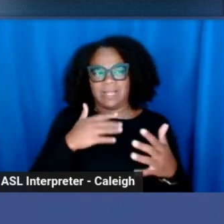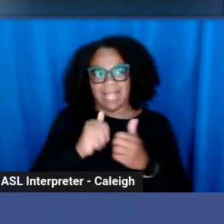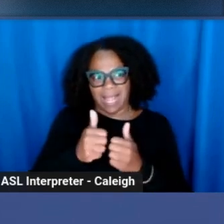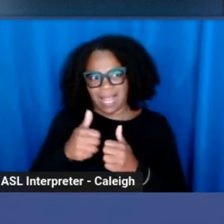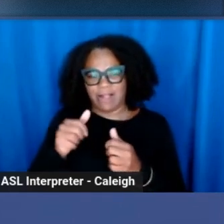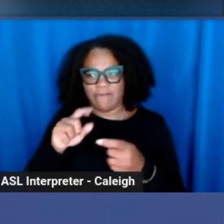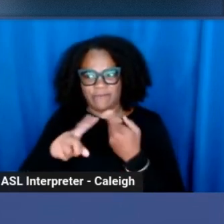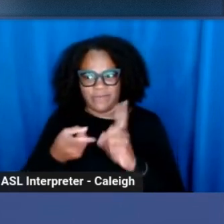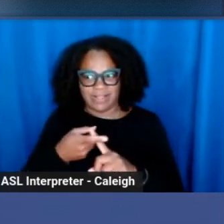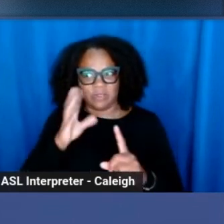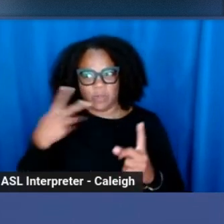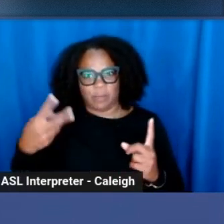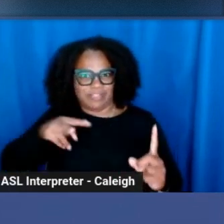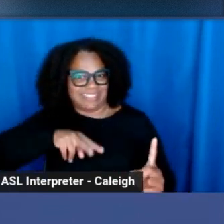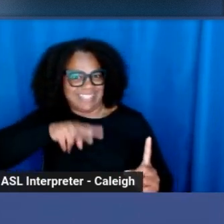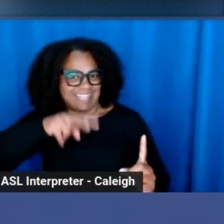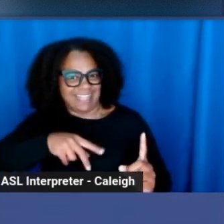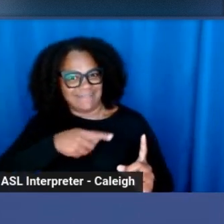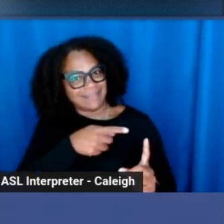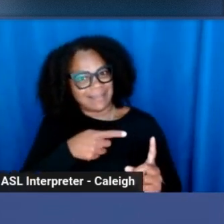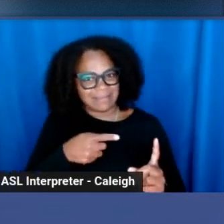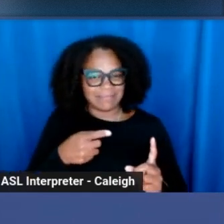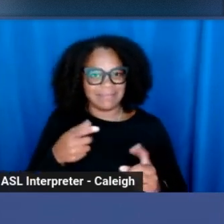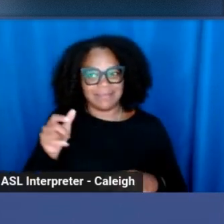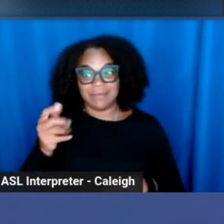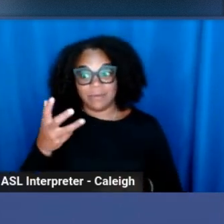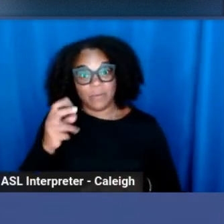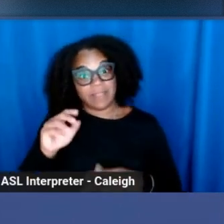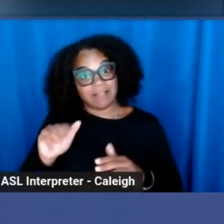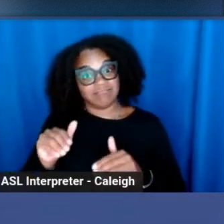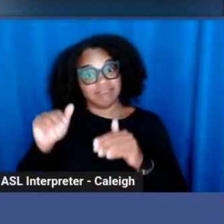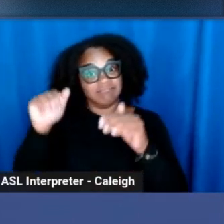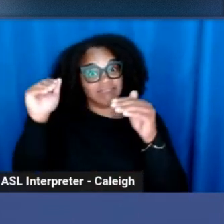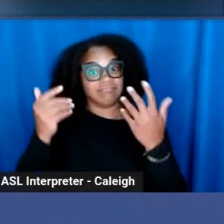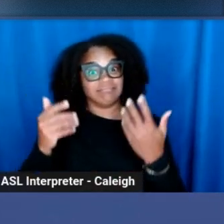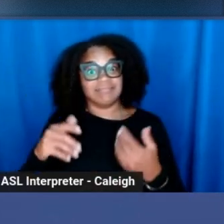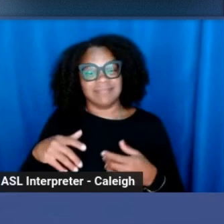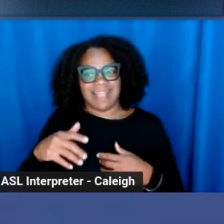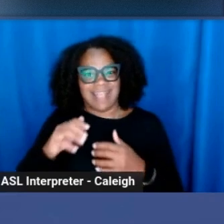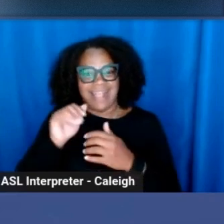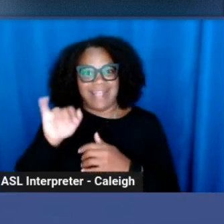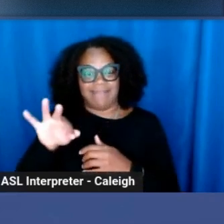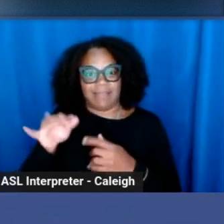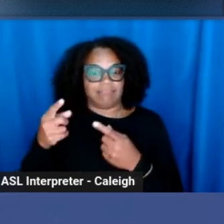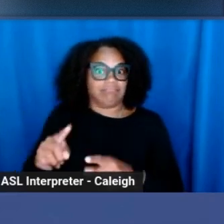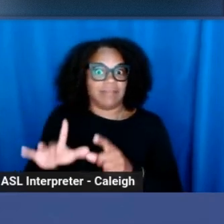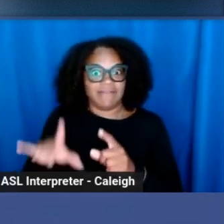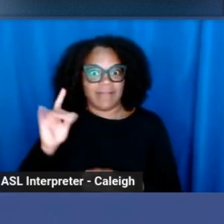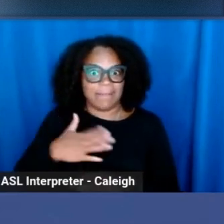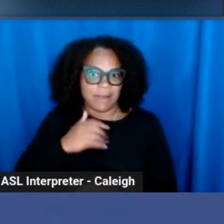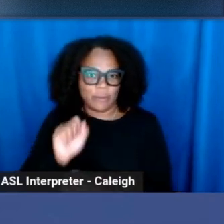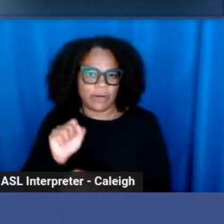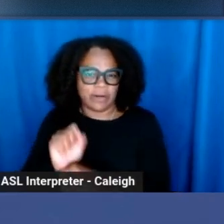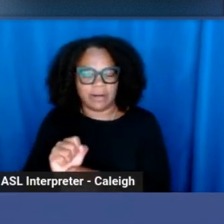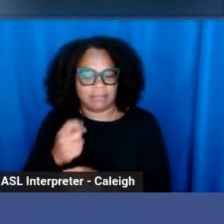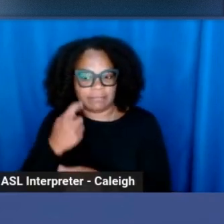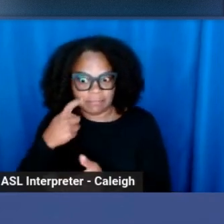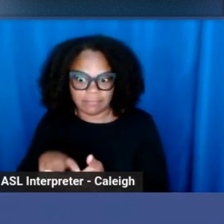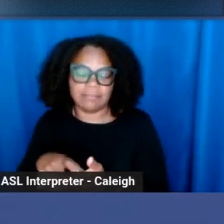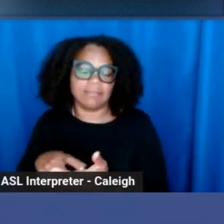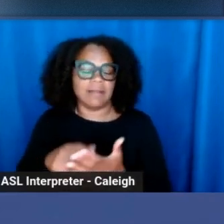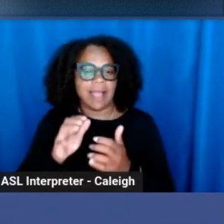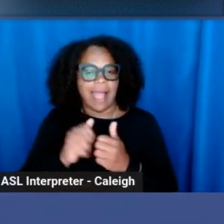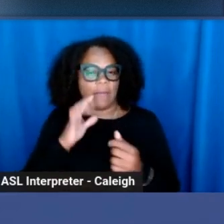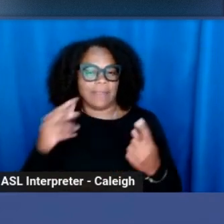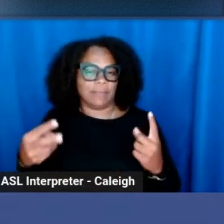them as they got older, if they were to find, like, the work I did. So we just kind of sat down and talked about